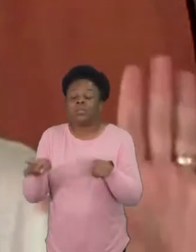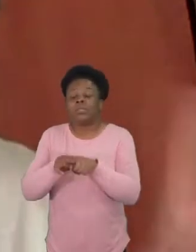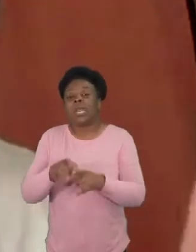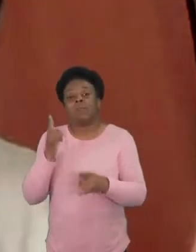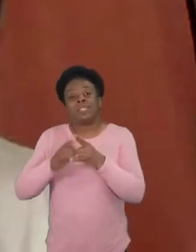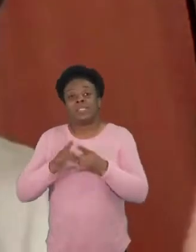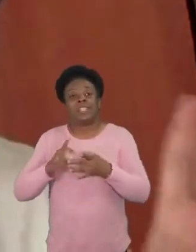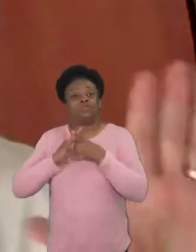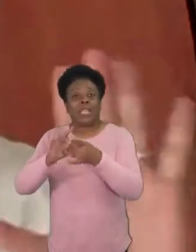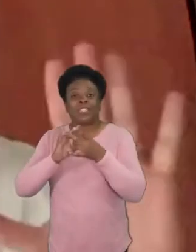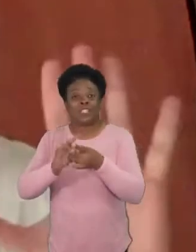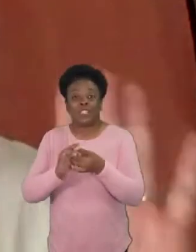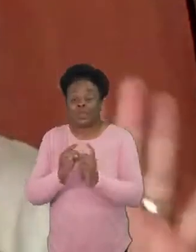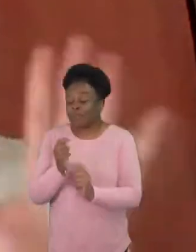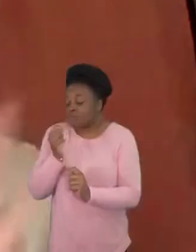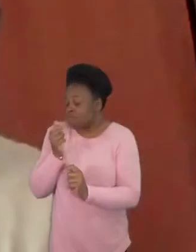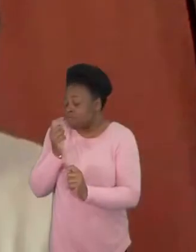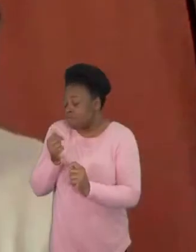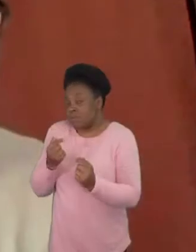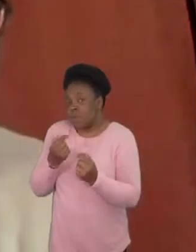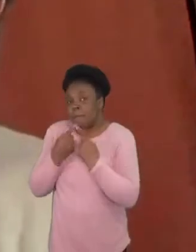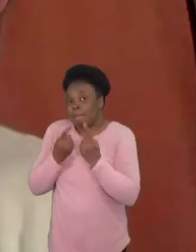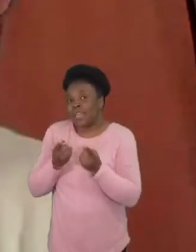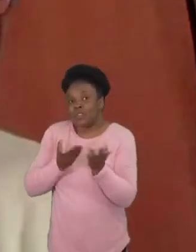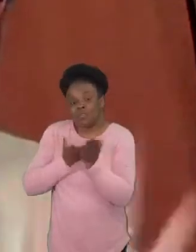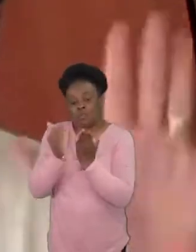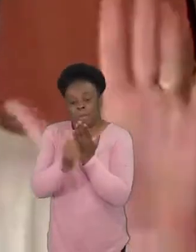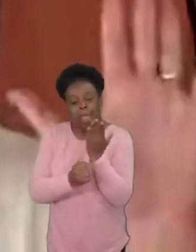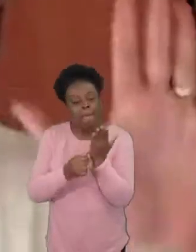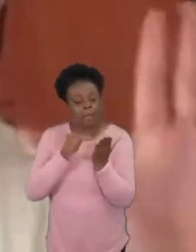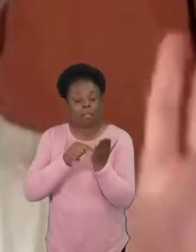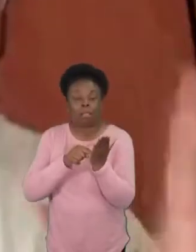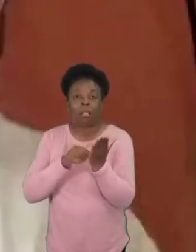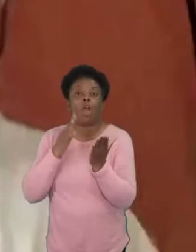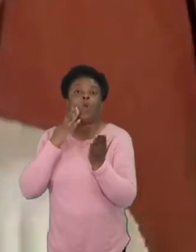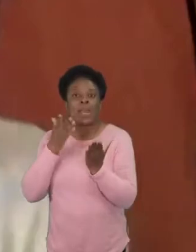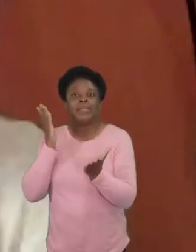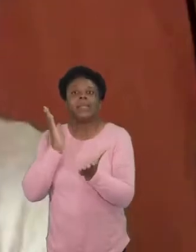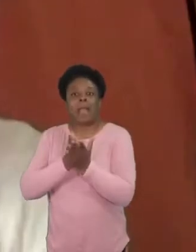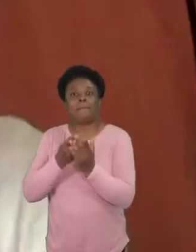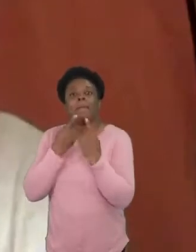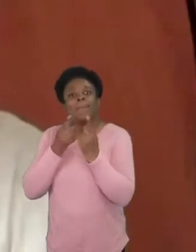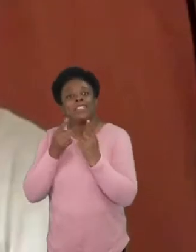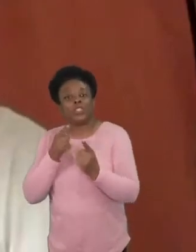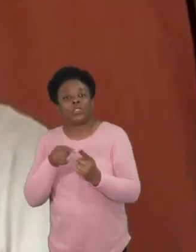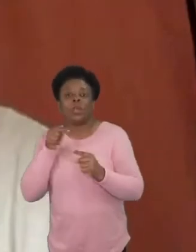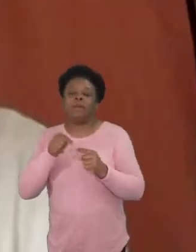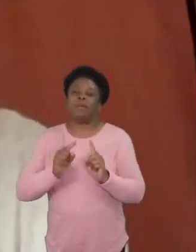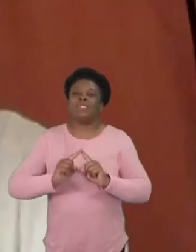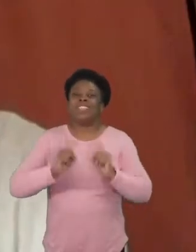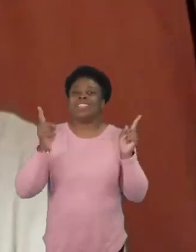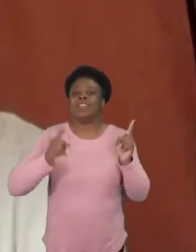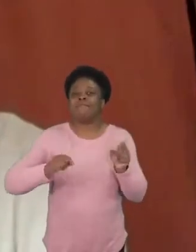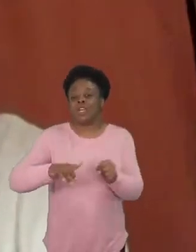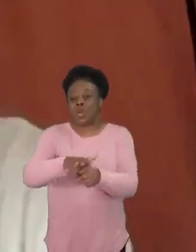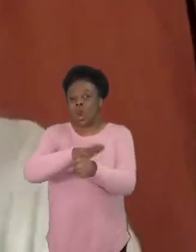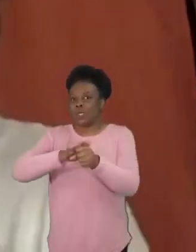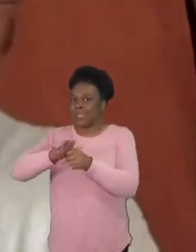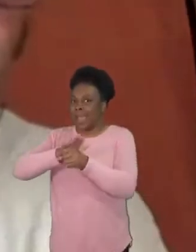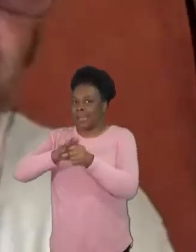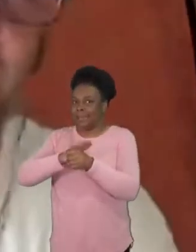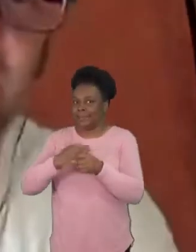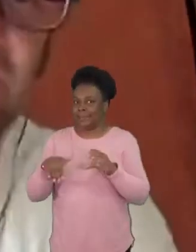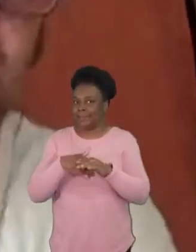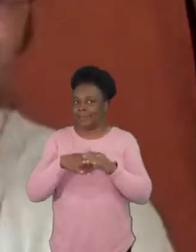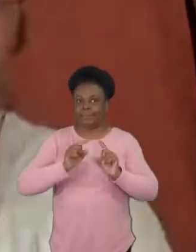form and most of them were about something very different than what we're talking about today they were very exploitive uh relationships often